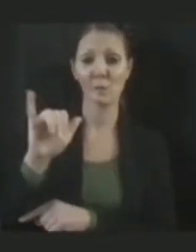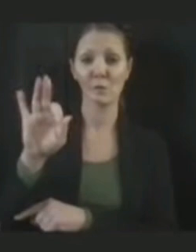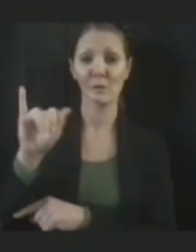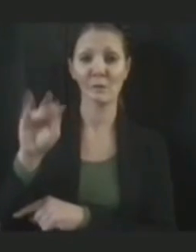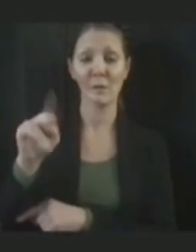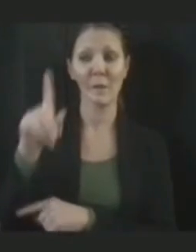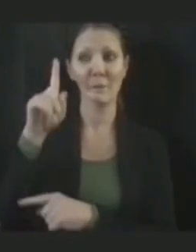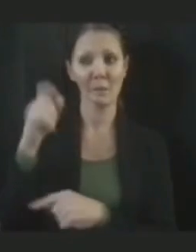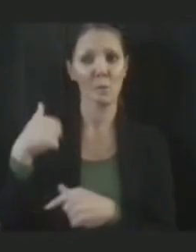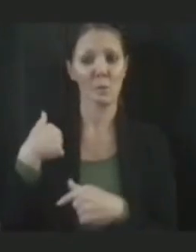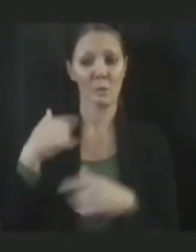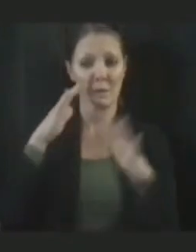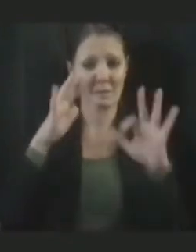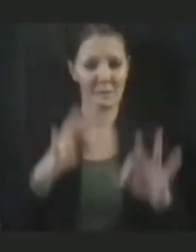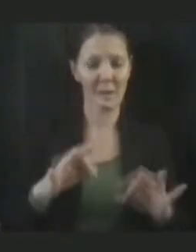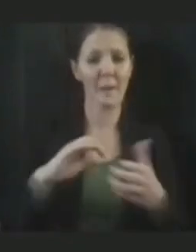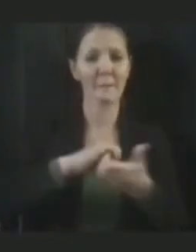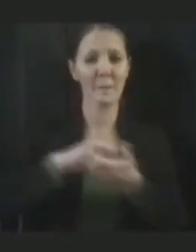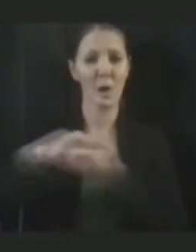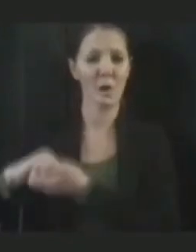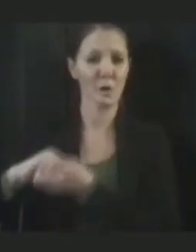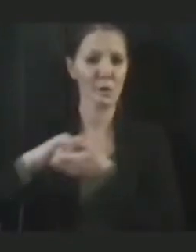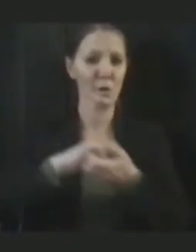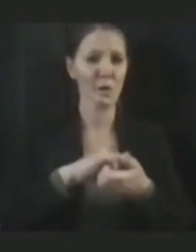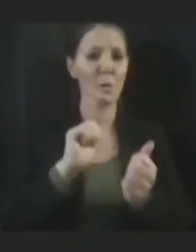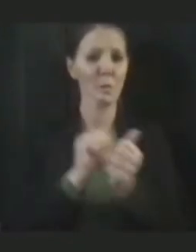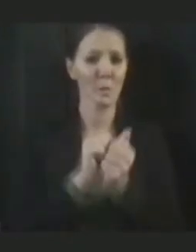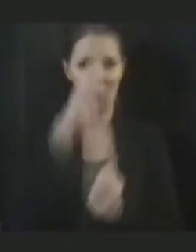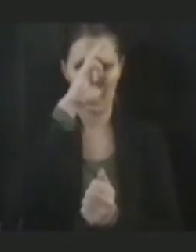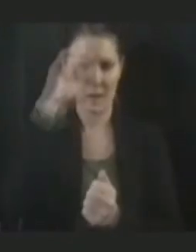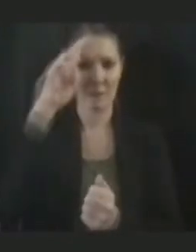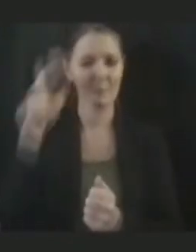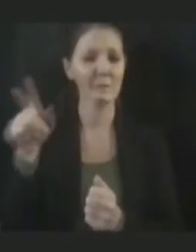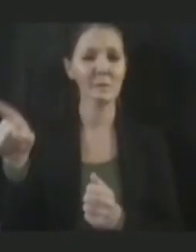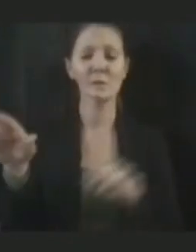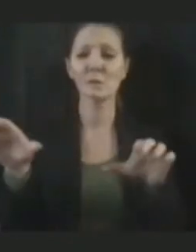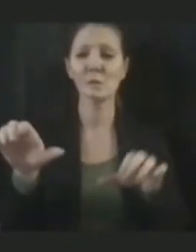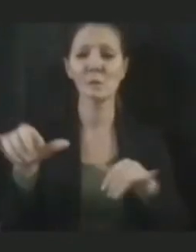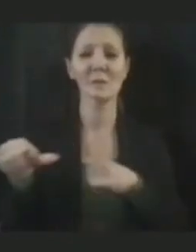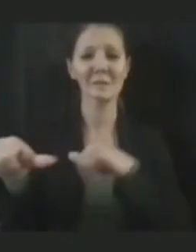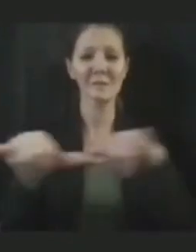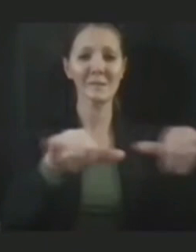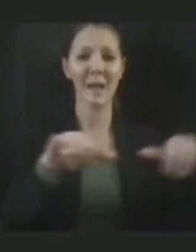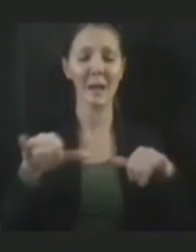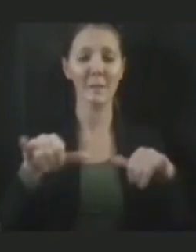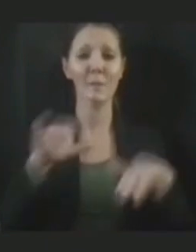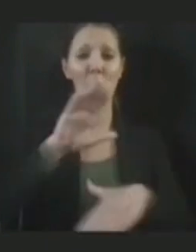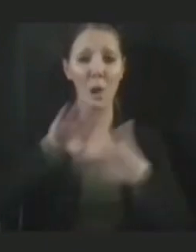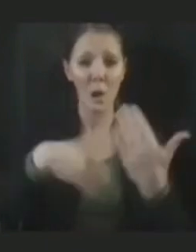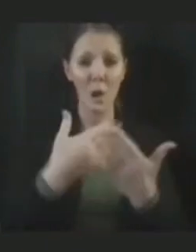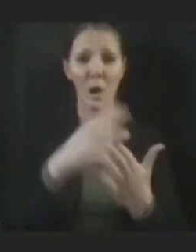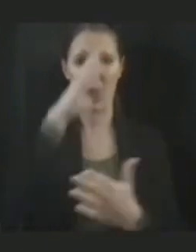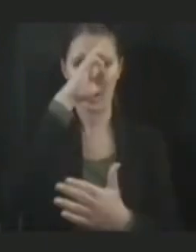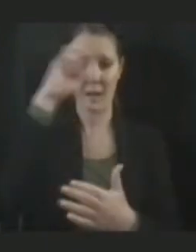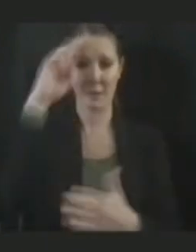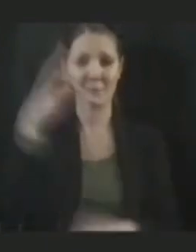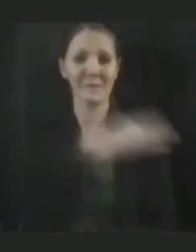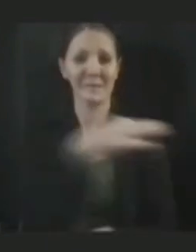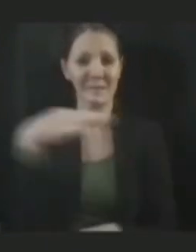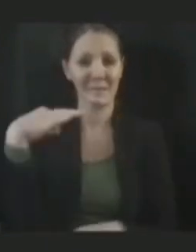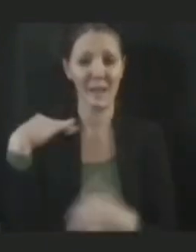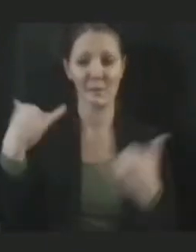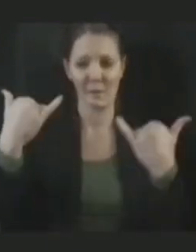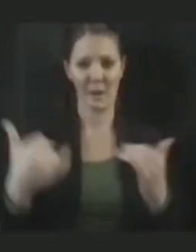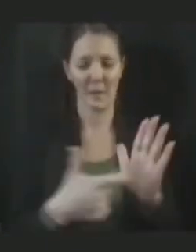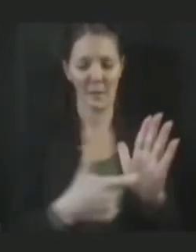partners. Our hospital partners are doing the same. For all hospital staff, they're going to mandate the booster. They're going to